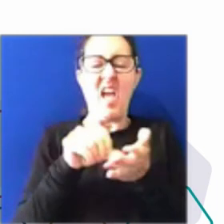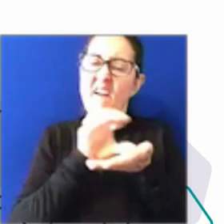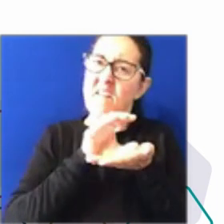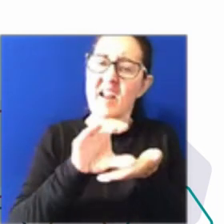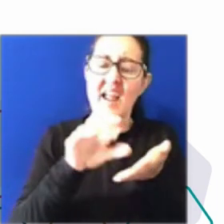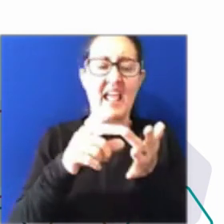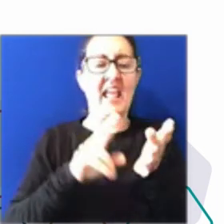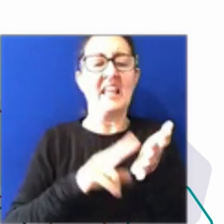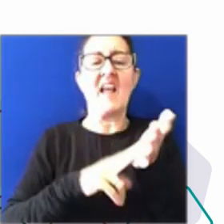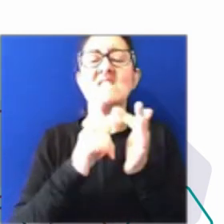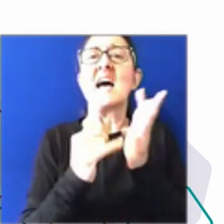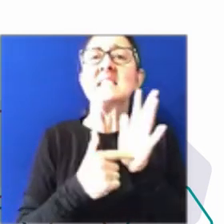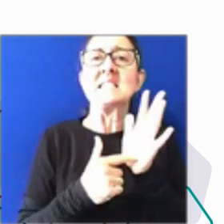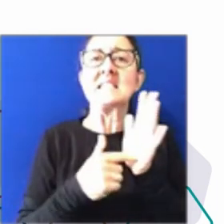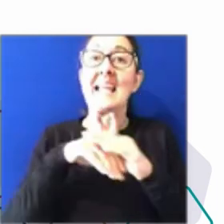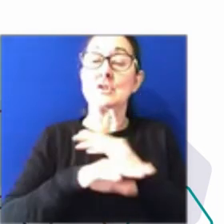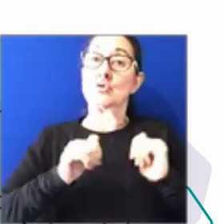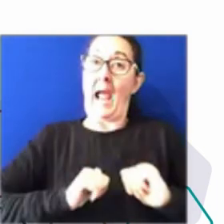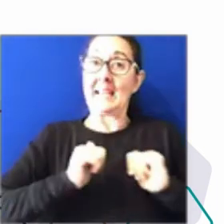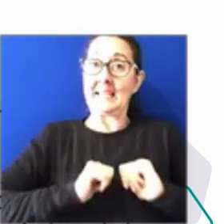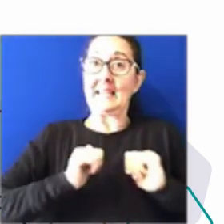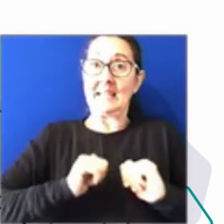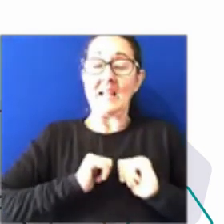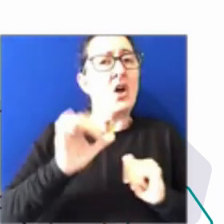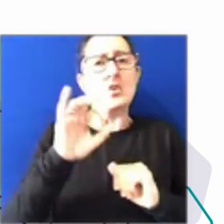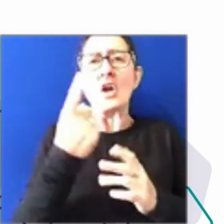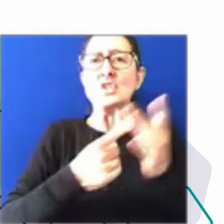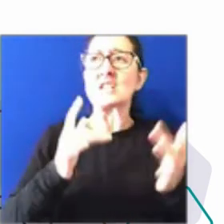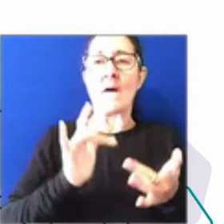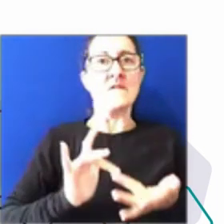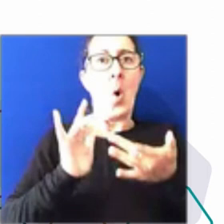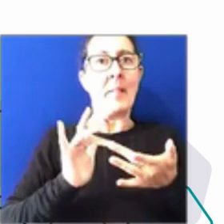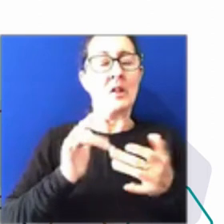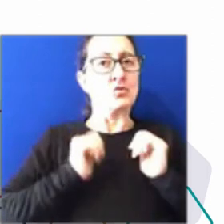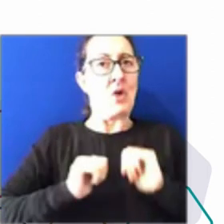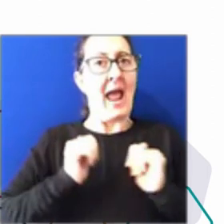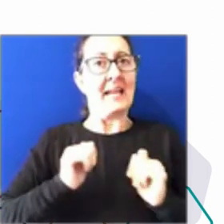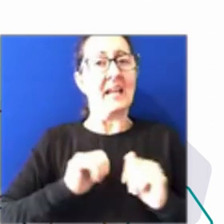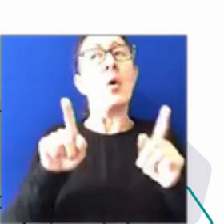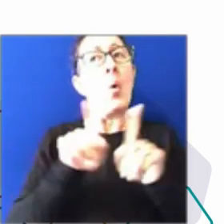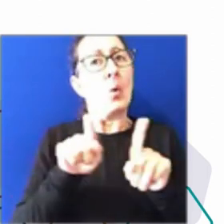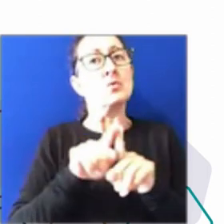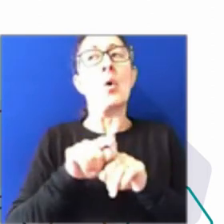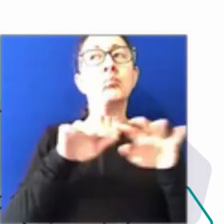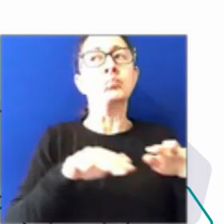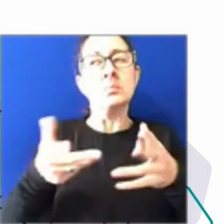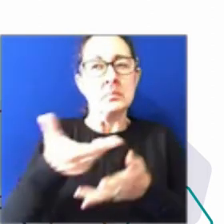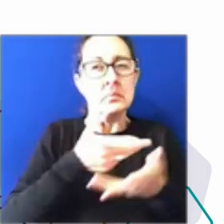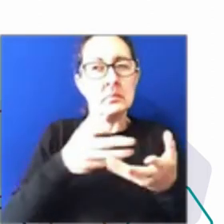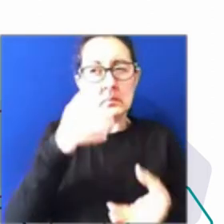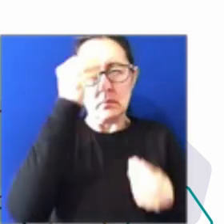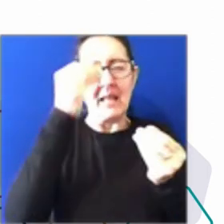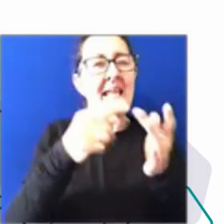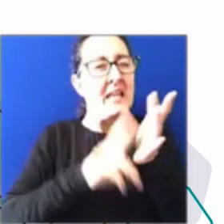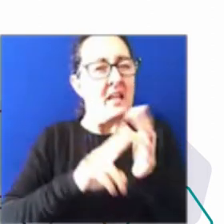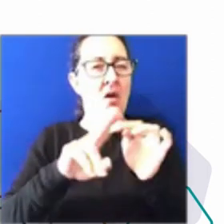not just the formal because we've also talked about the informal. So there's a whole range of things that are going on at the moment. And the government